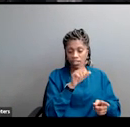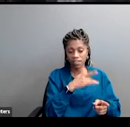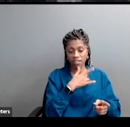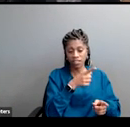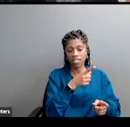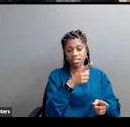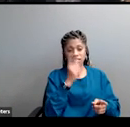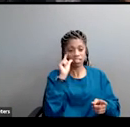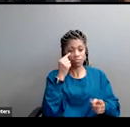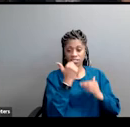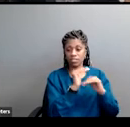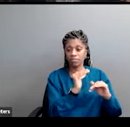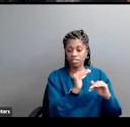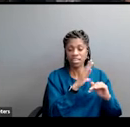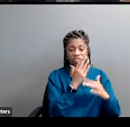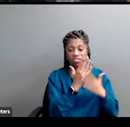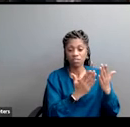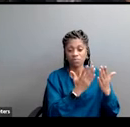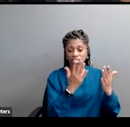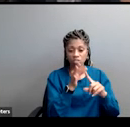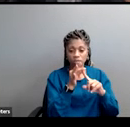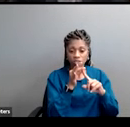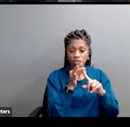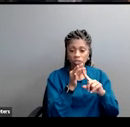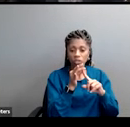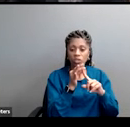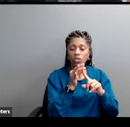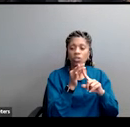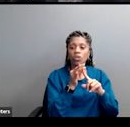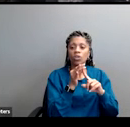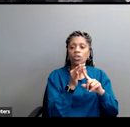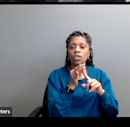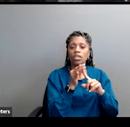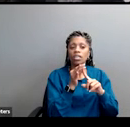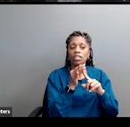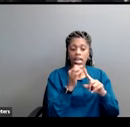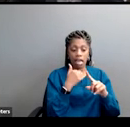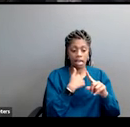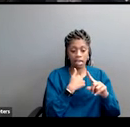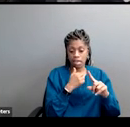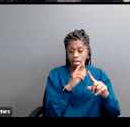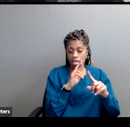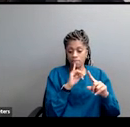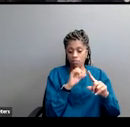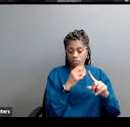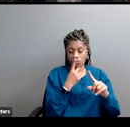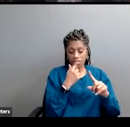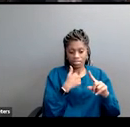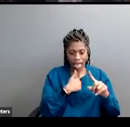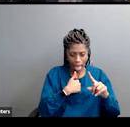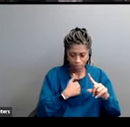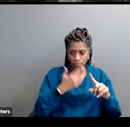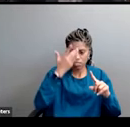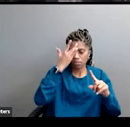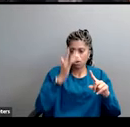and that thinks that there's something special about the rich, that they're rich because of their individual capacity, and